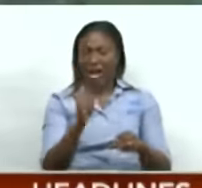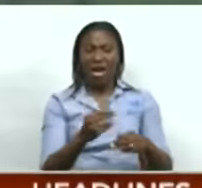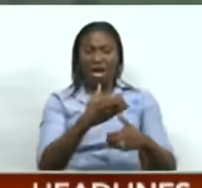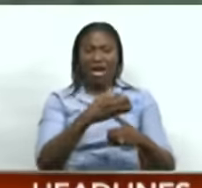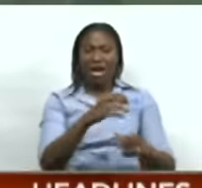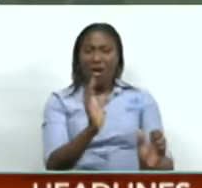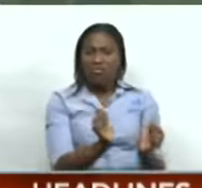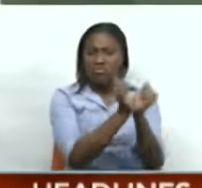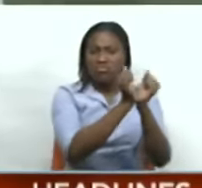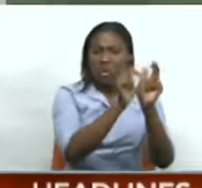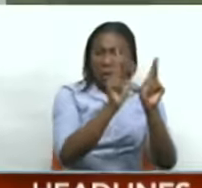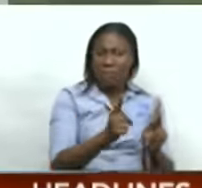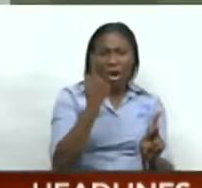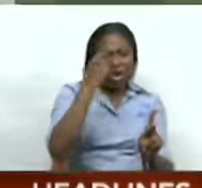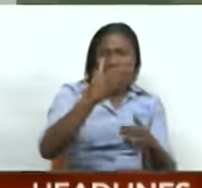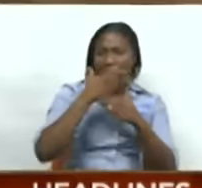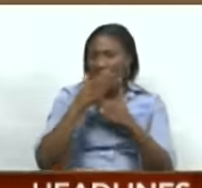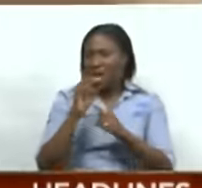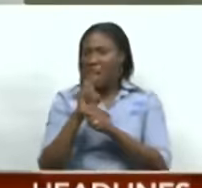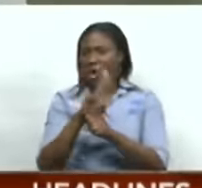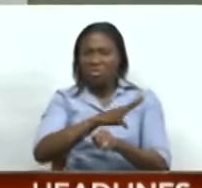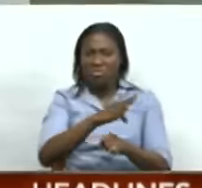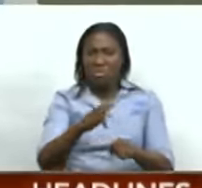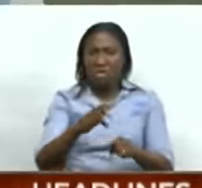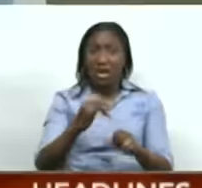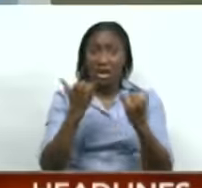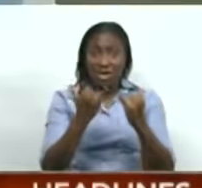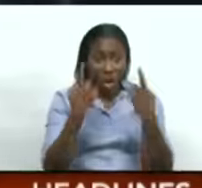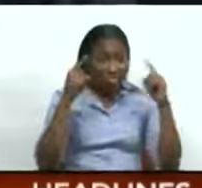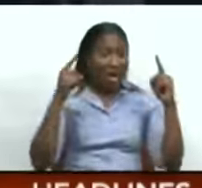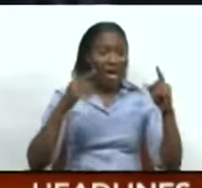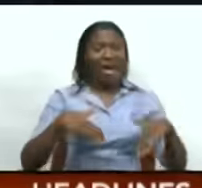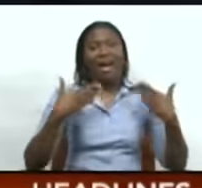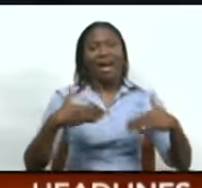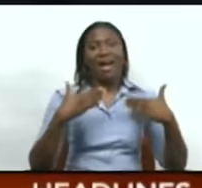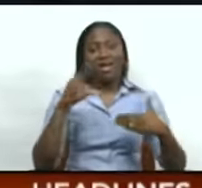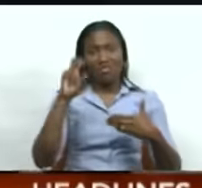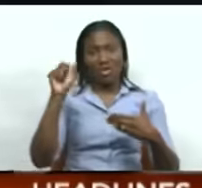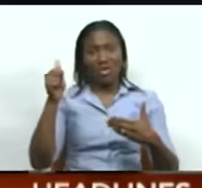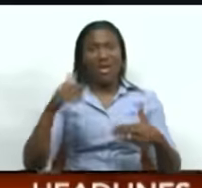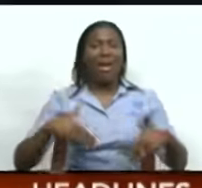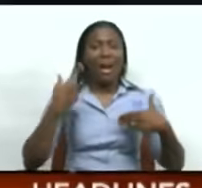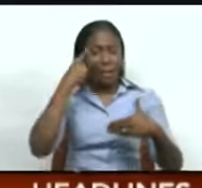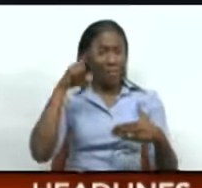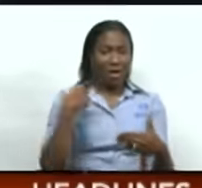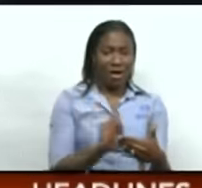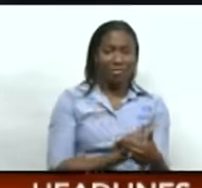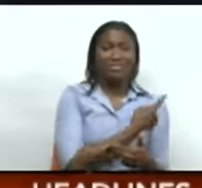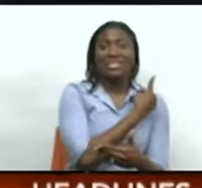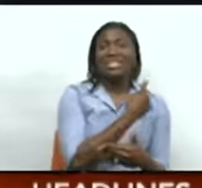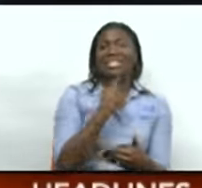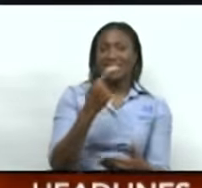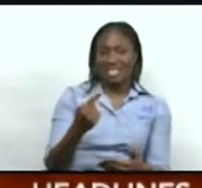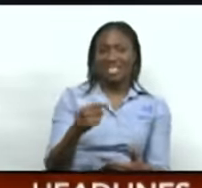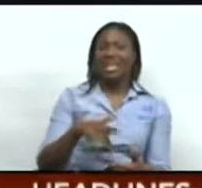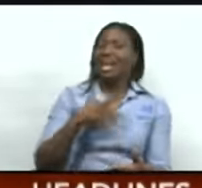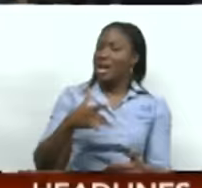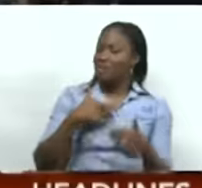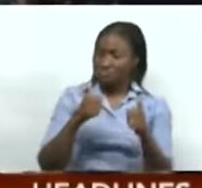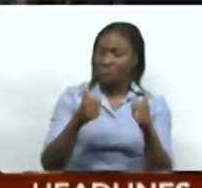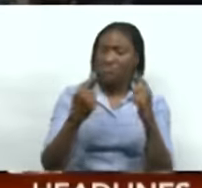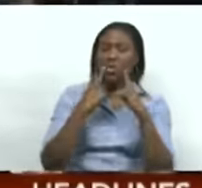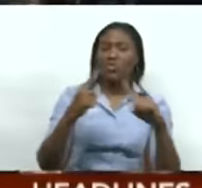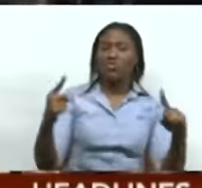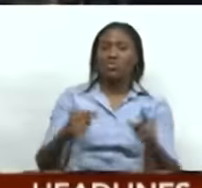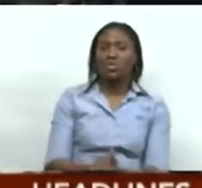the lack of convictions, will notice this country's recent efforts. So that, for me, is the real big news.